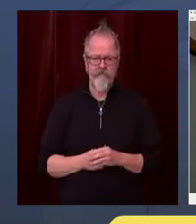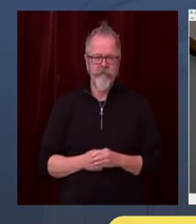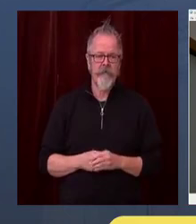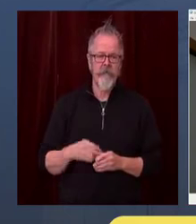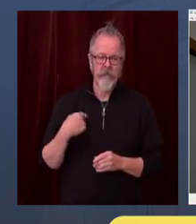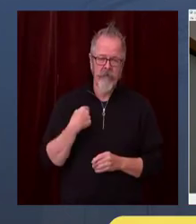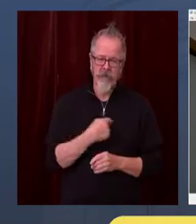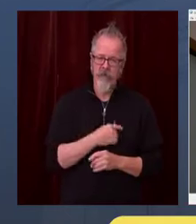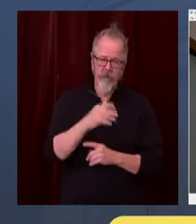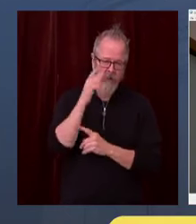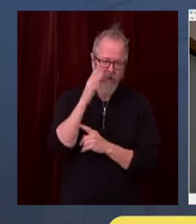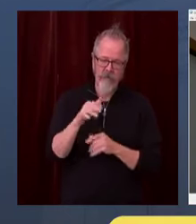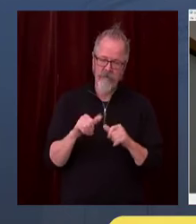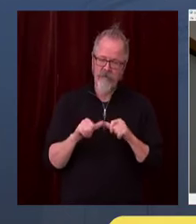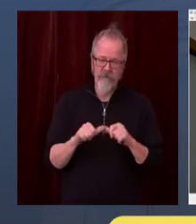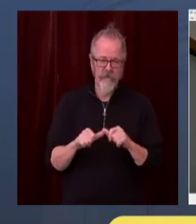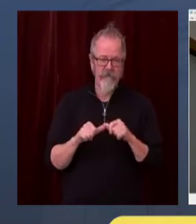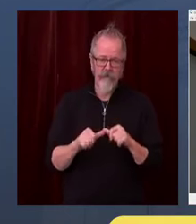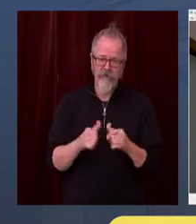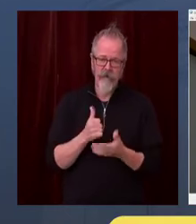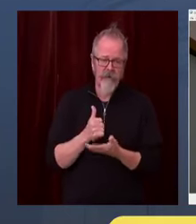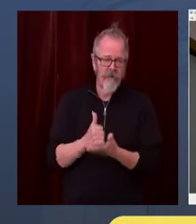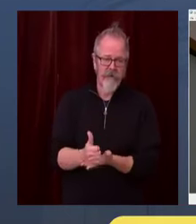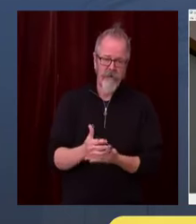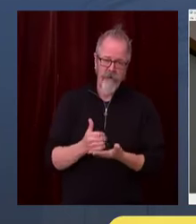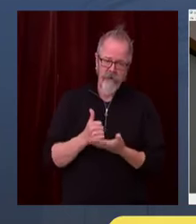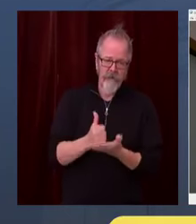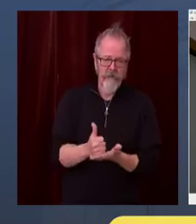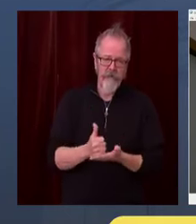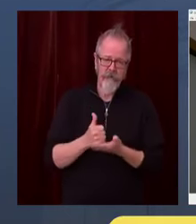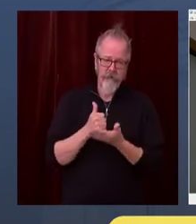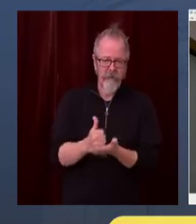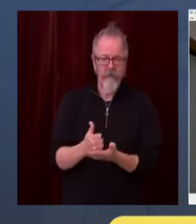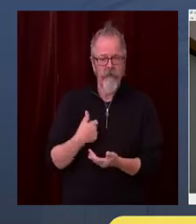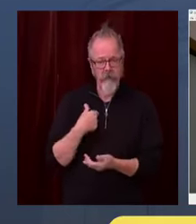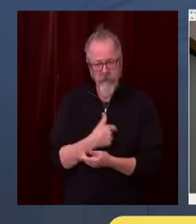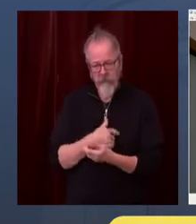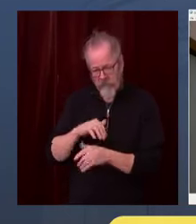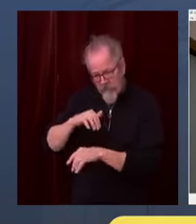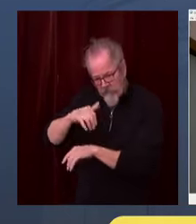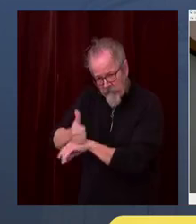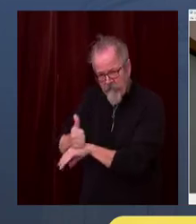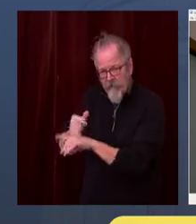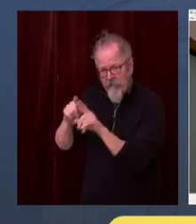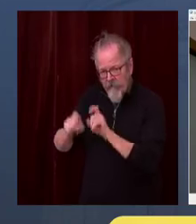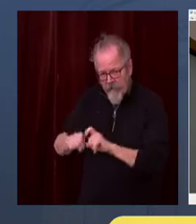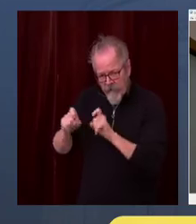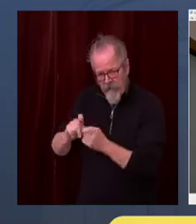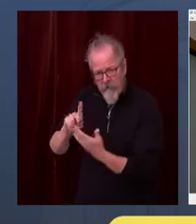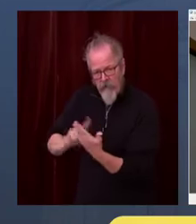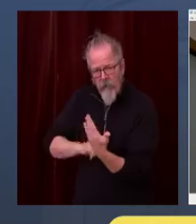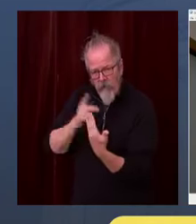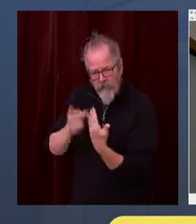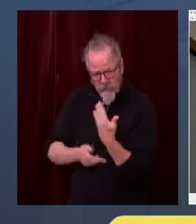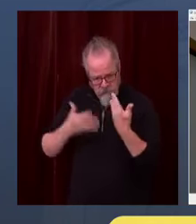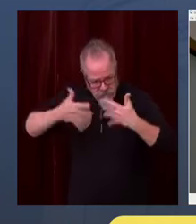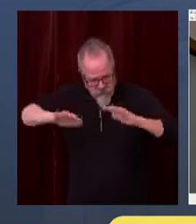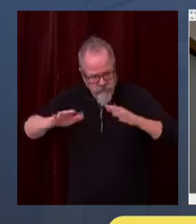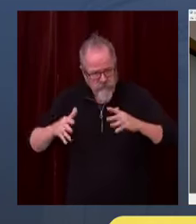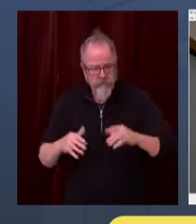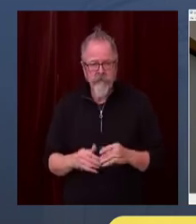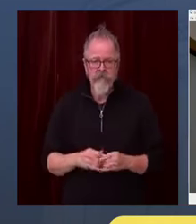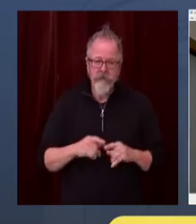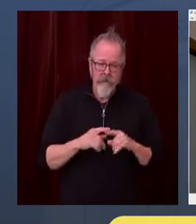testing programs the City of Seattle has set up to the relief packages. I, again, want to thank you and your team. We know,